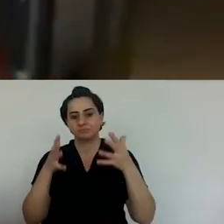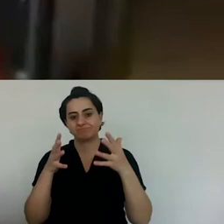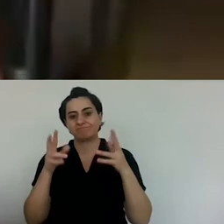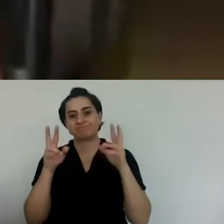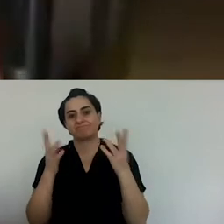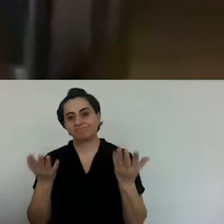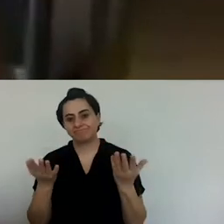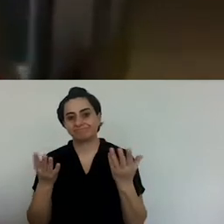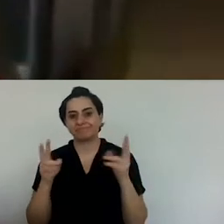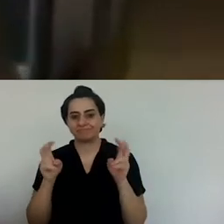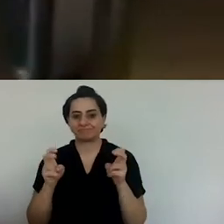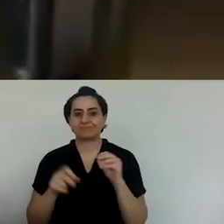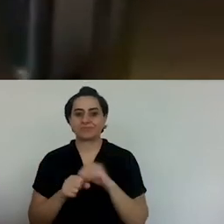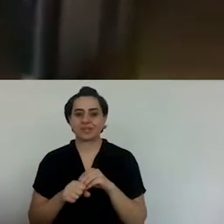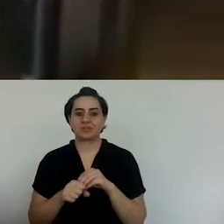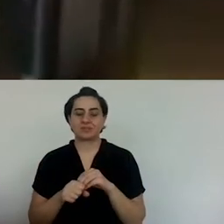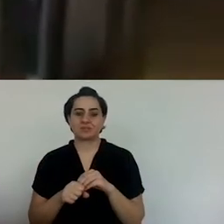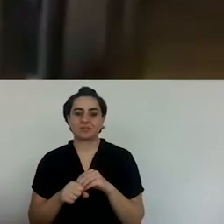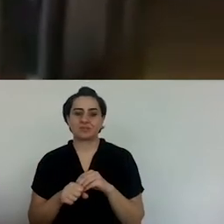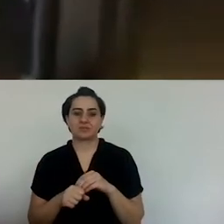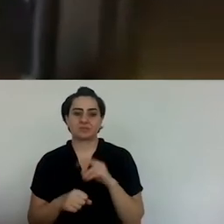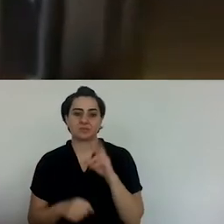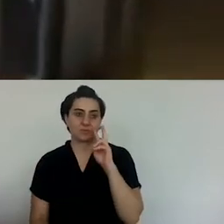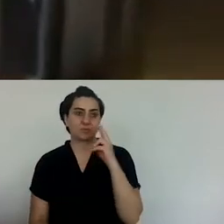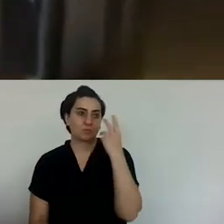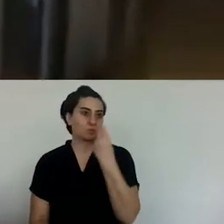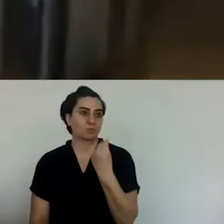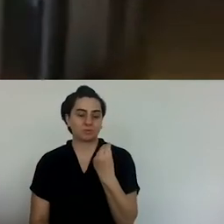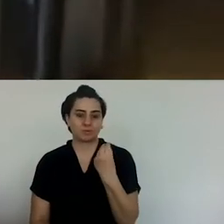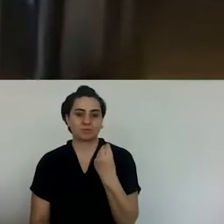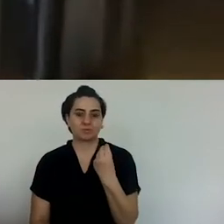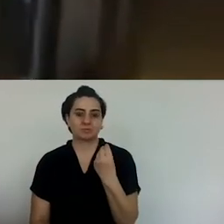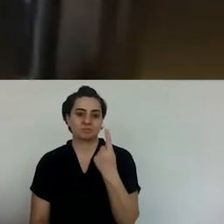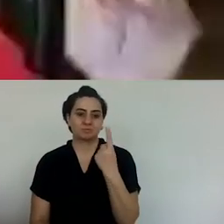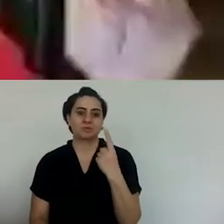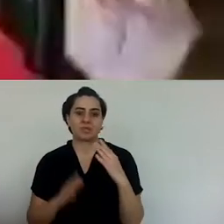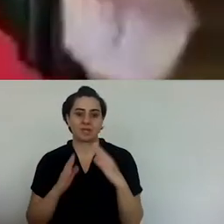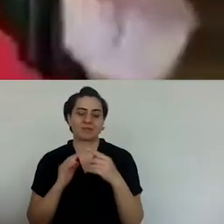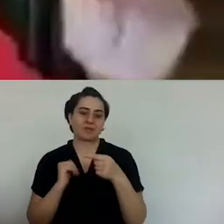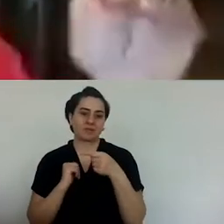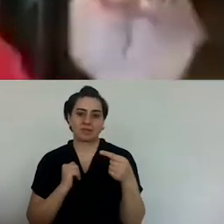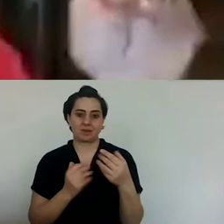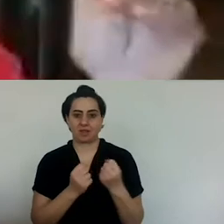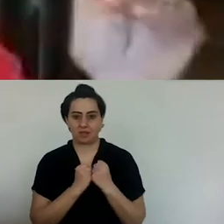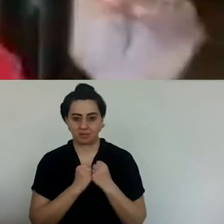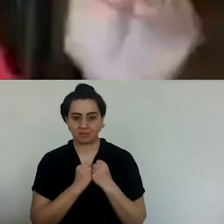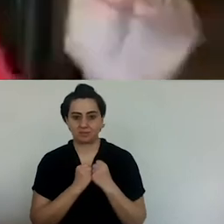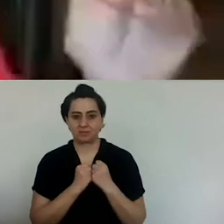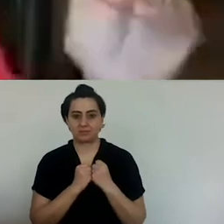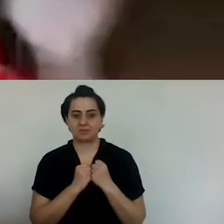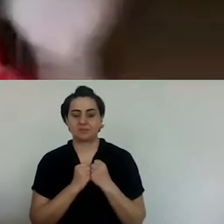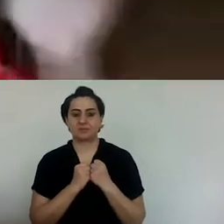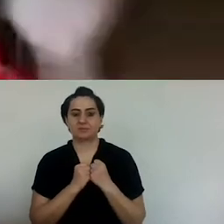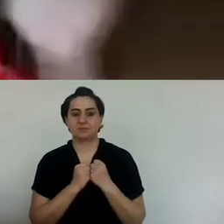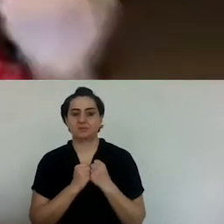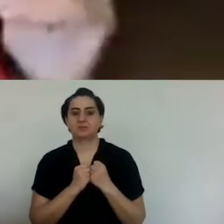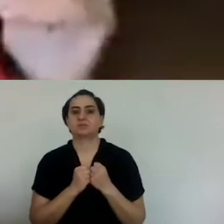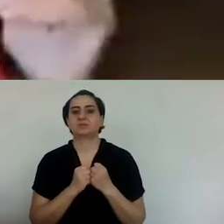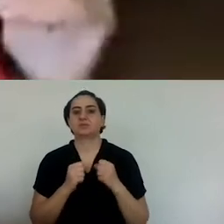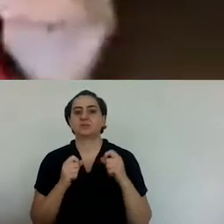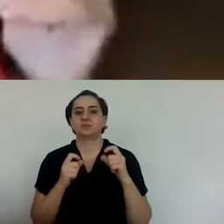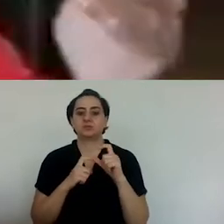we had to sell that house, and move into Bakirköy, in a basically a concrete